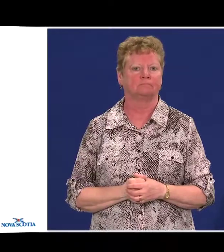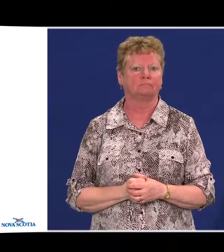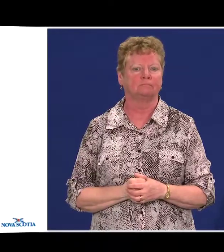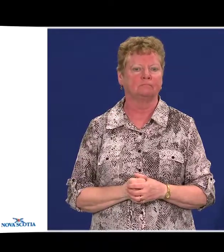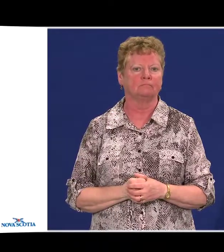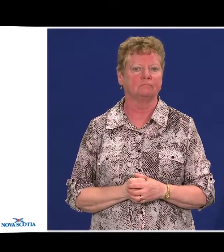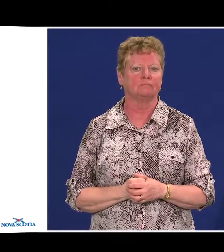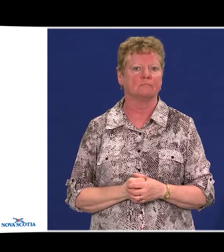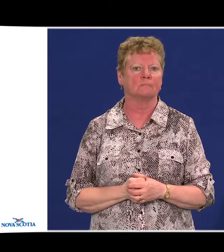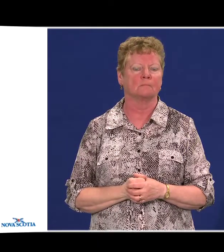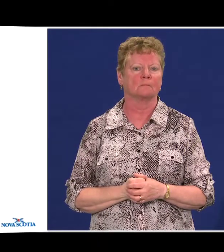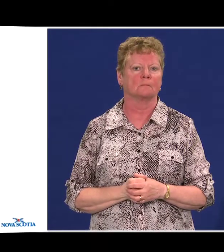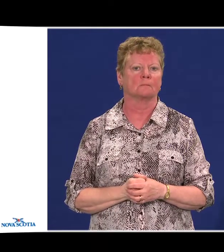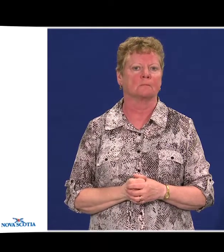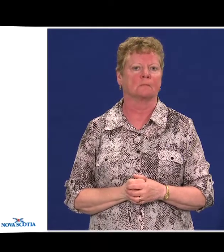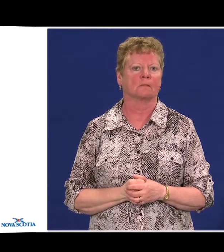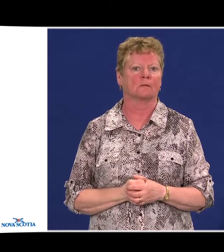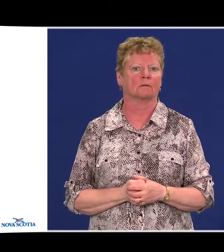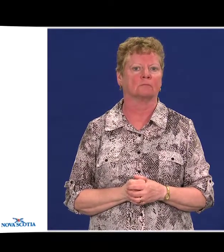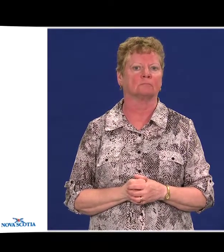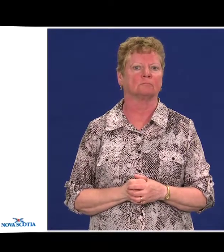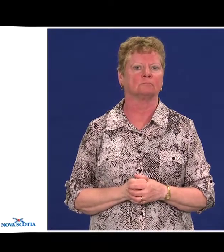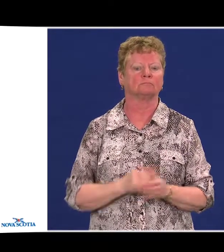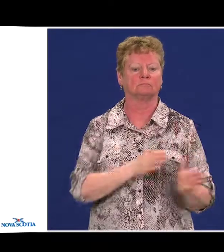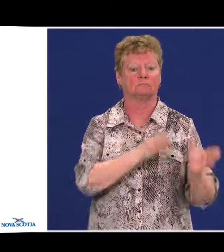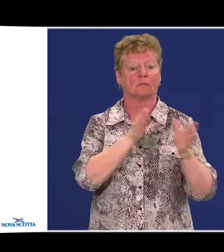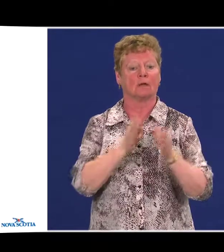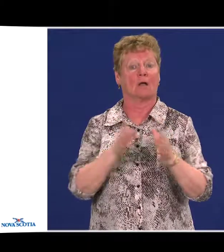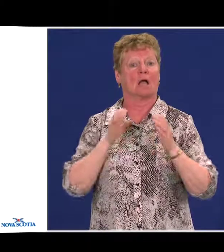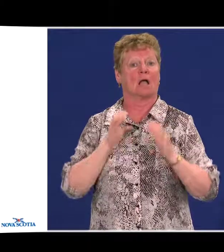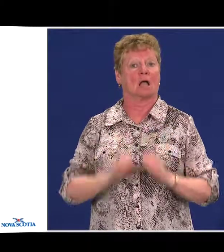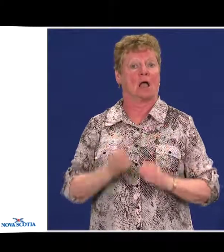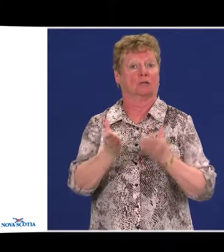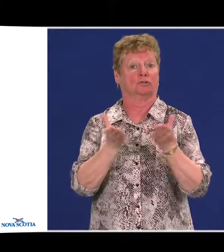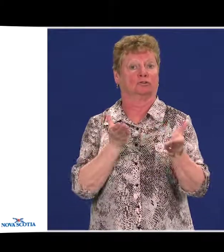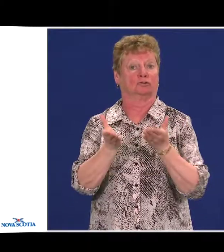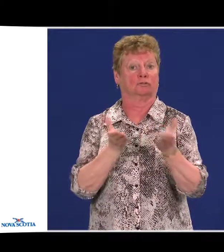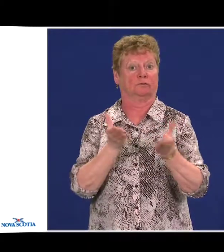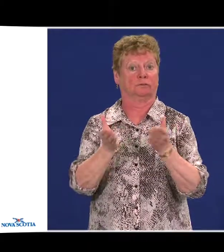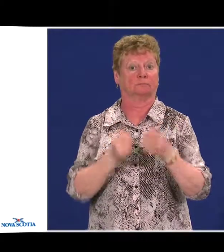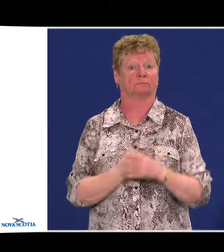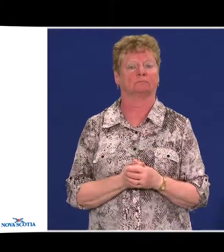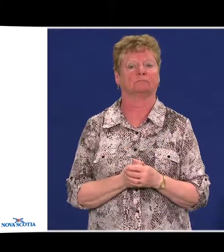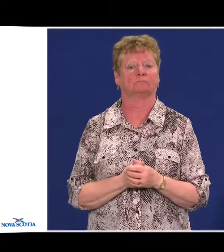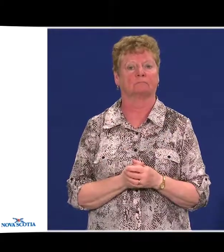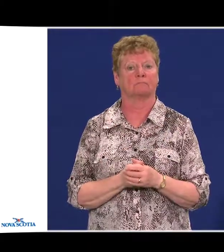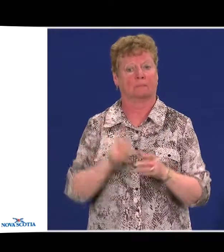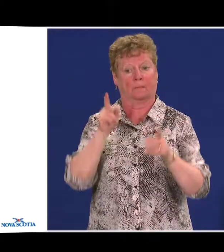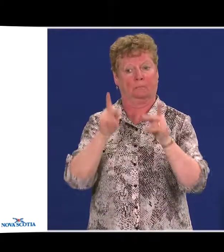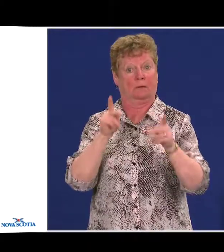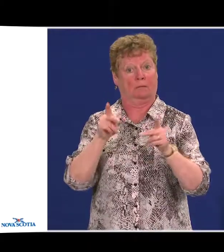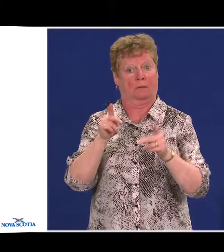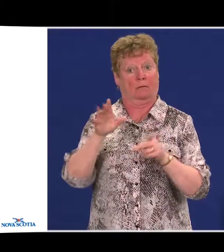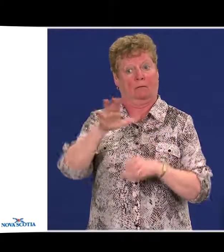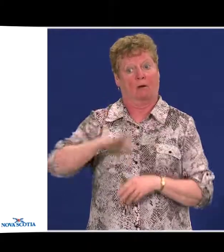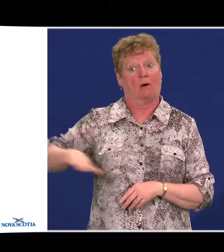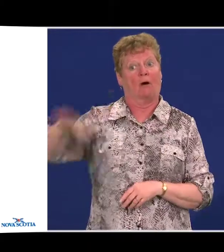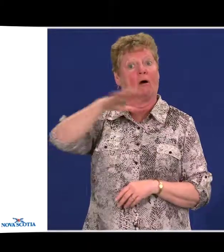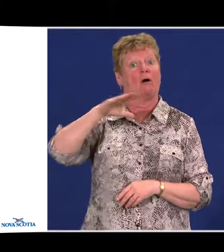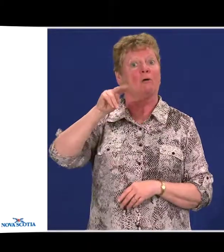The next committee was client service. All Nova Scotians are able to